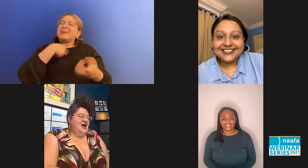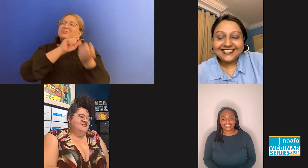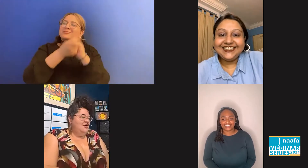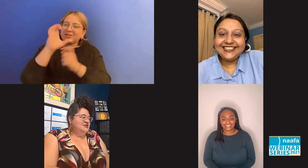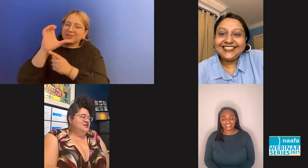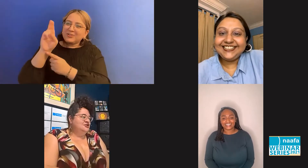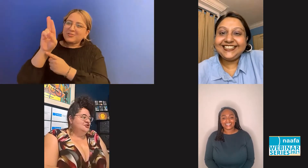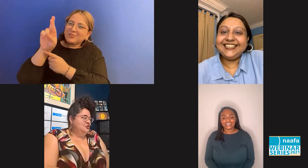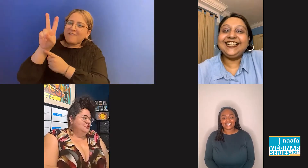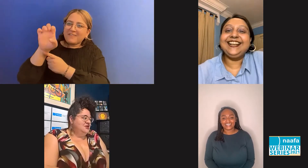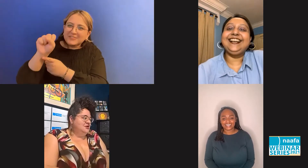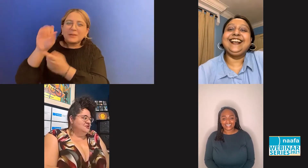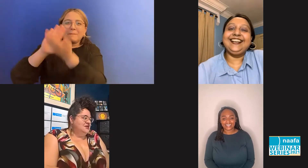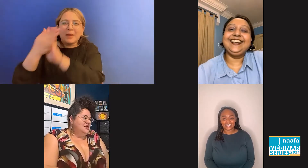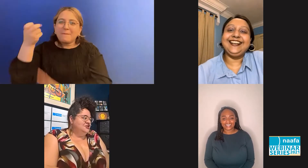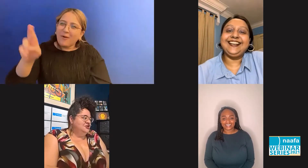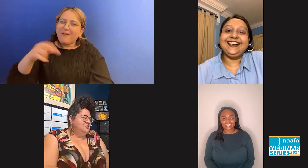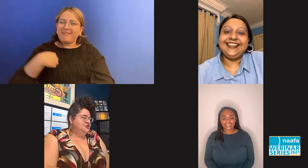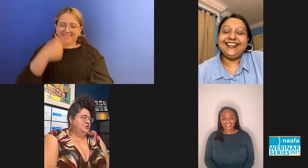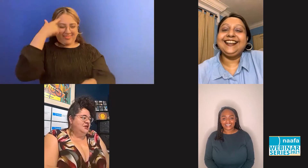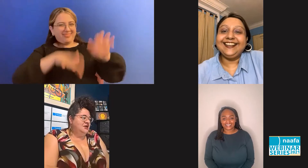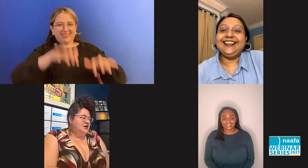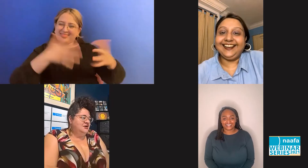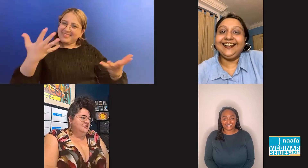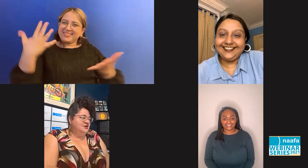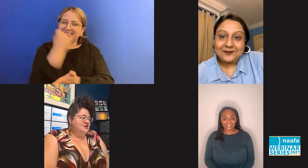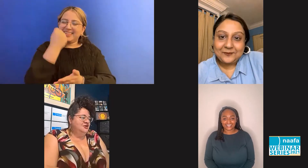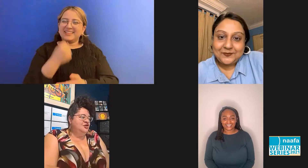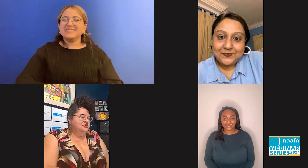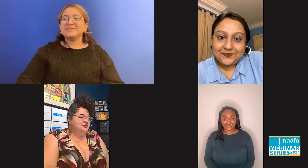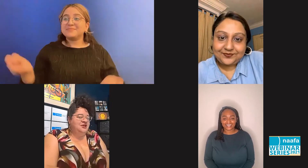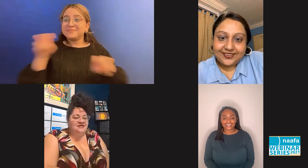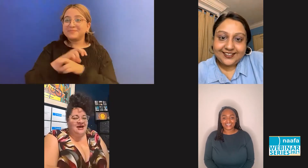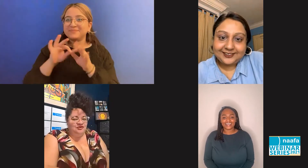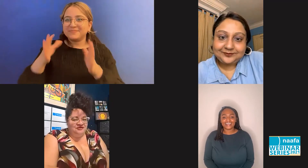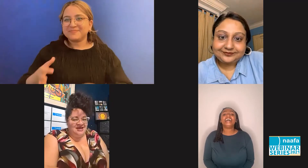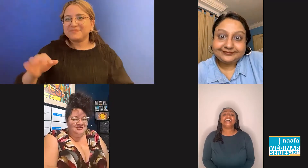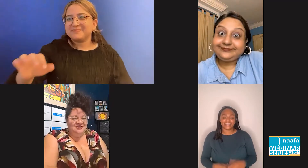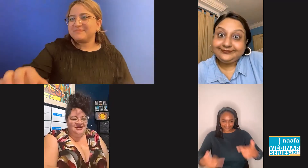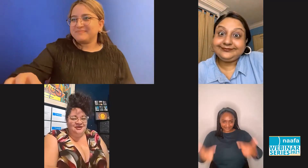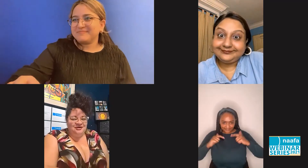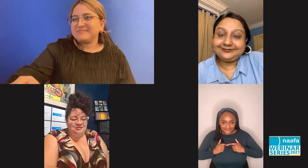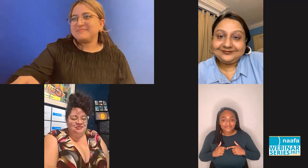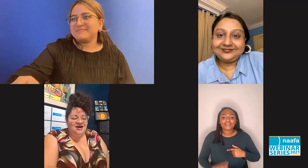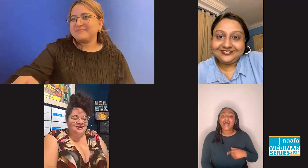I have always assumed that there was a connection between, um, you know, between that movie title and your blog,